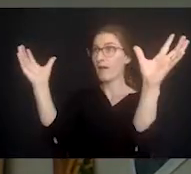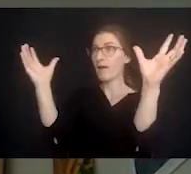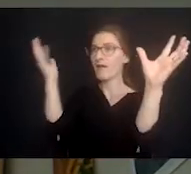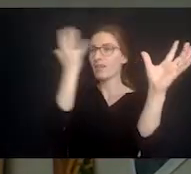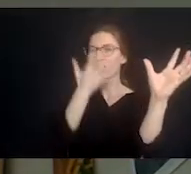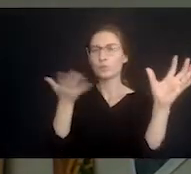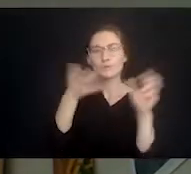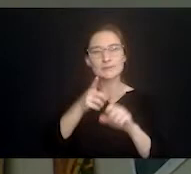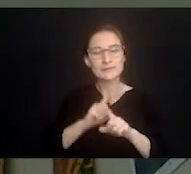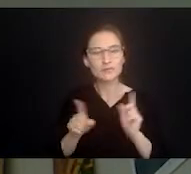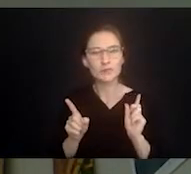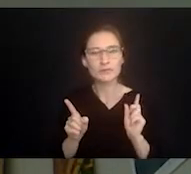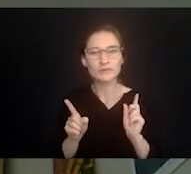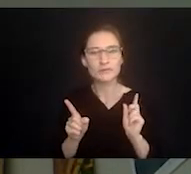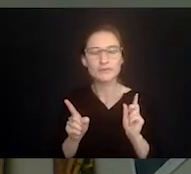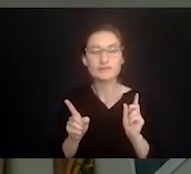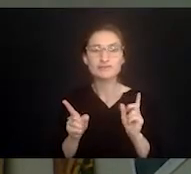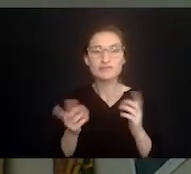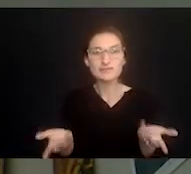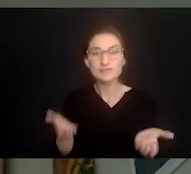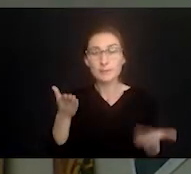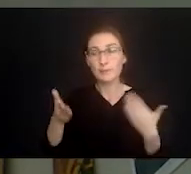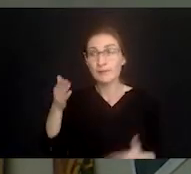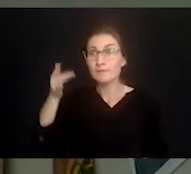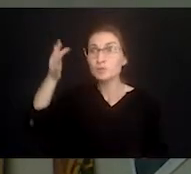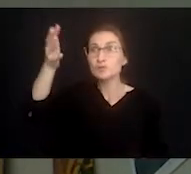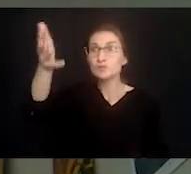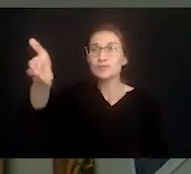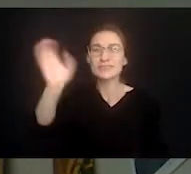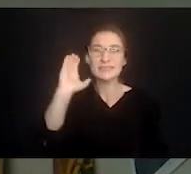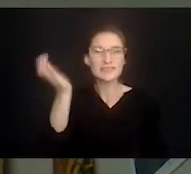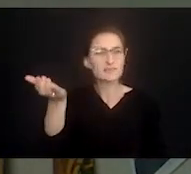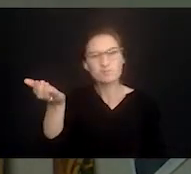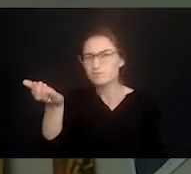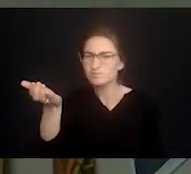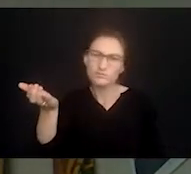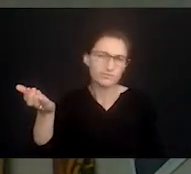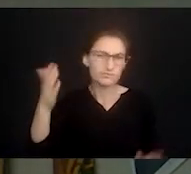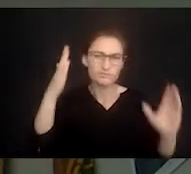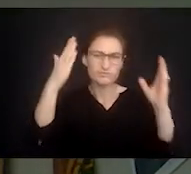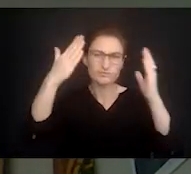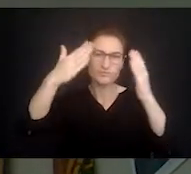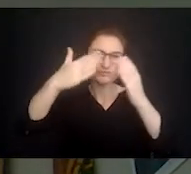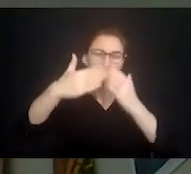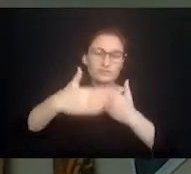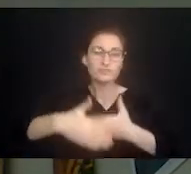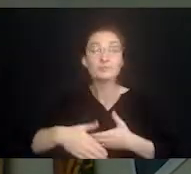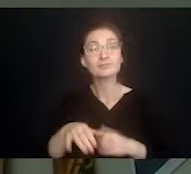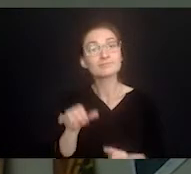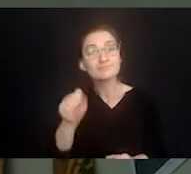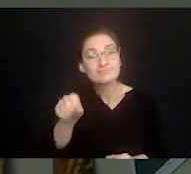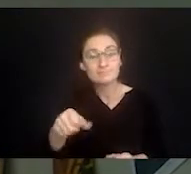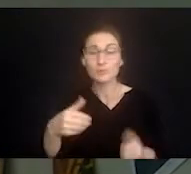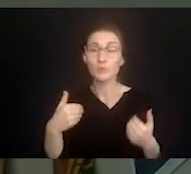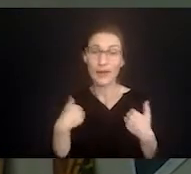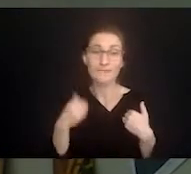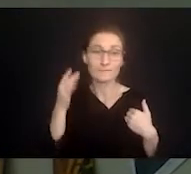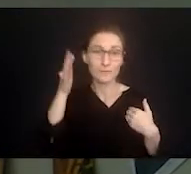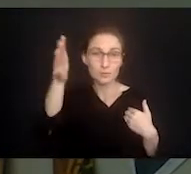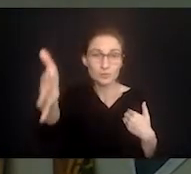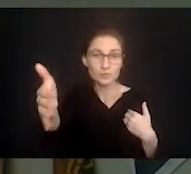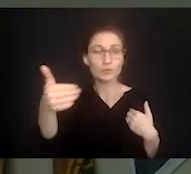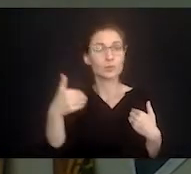than how you thought it would. And so you might feel like you don't see a future or a hope, but there is one. And I just want you to know